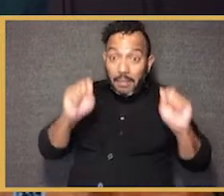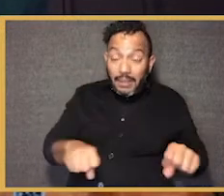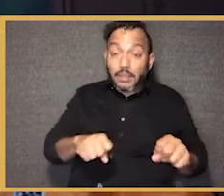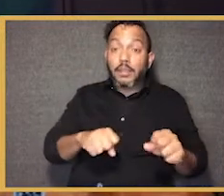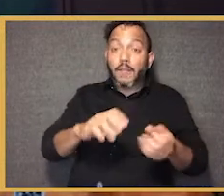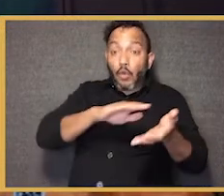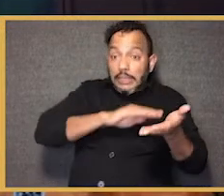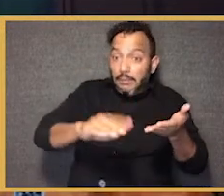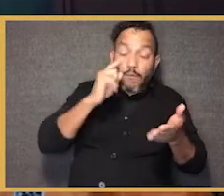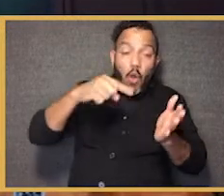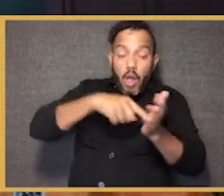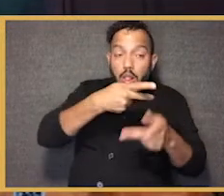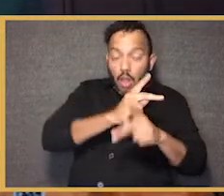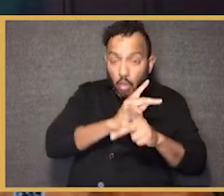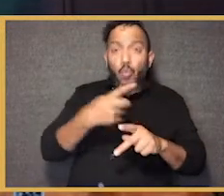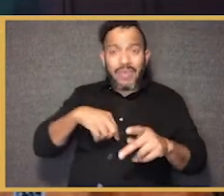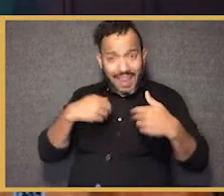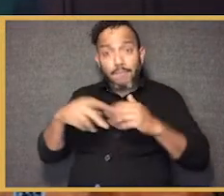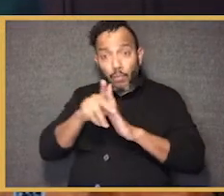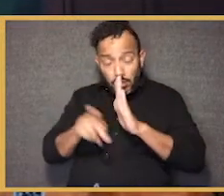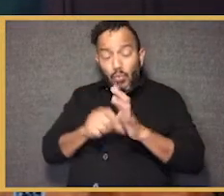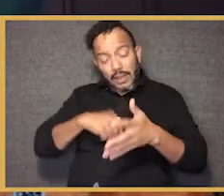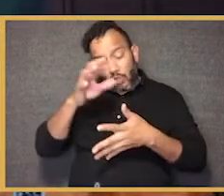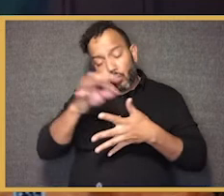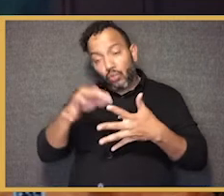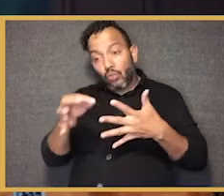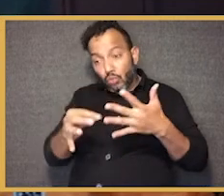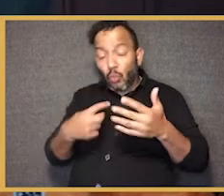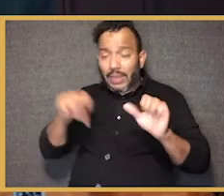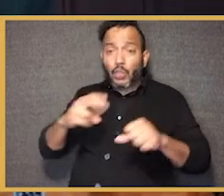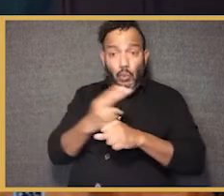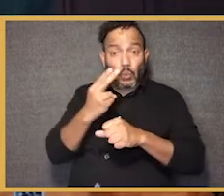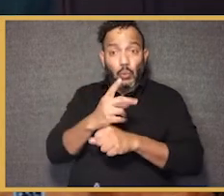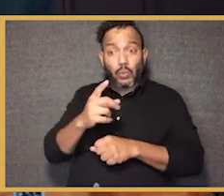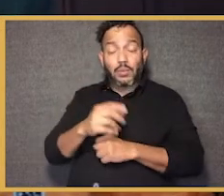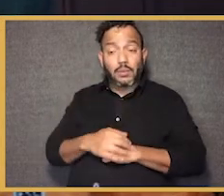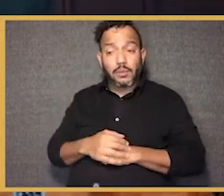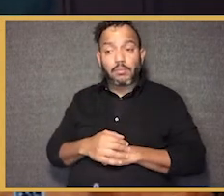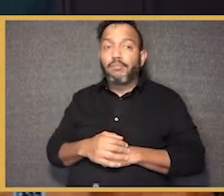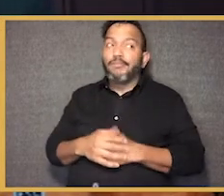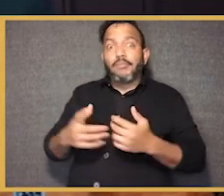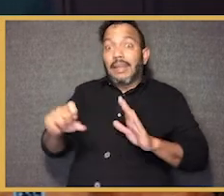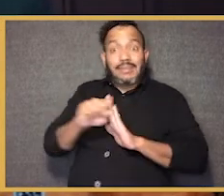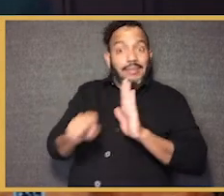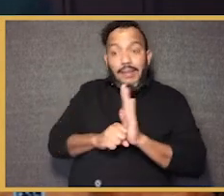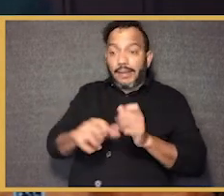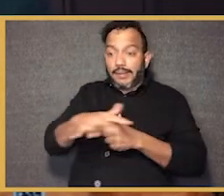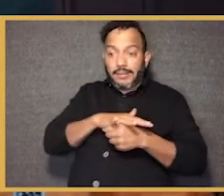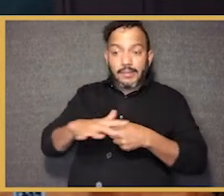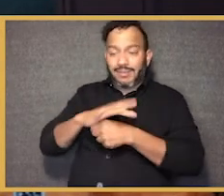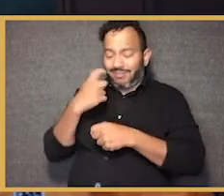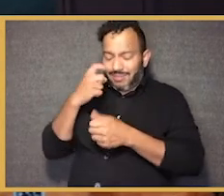Particularly for low-income folks, right? We have policy levers. We have to choose to use them. In the K-12